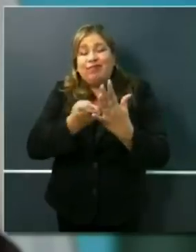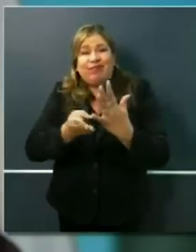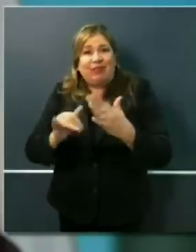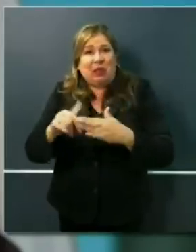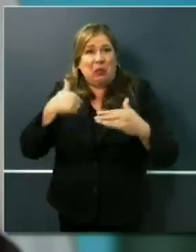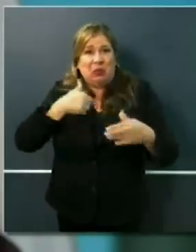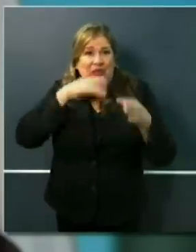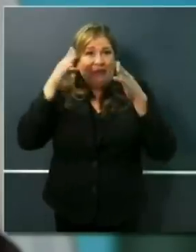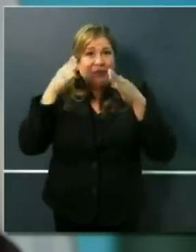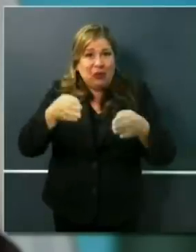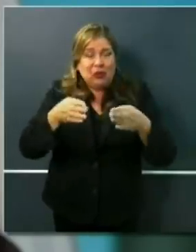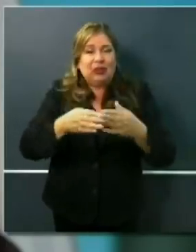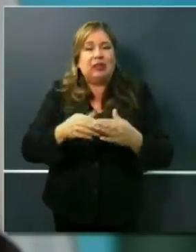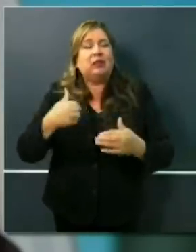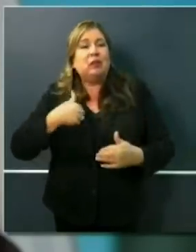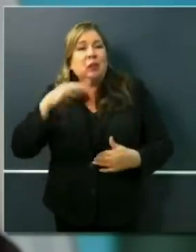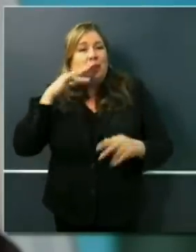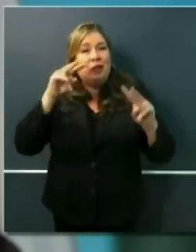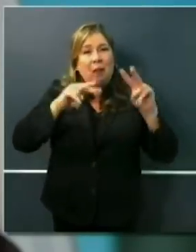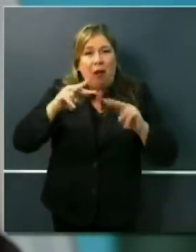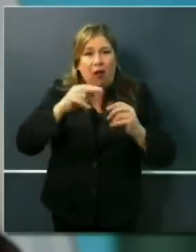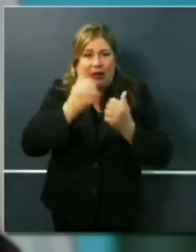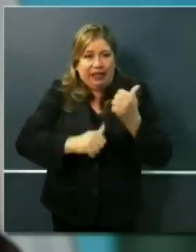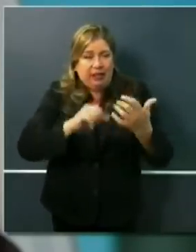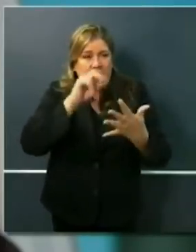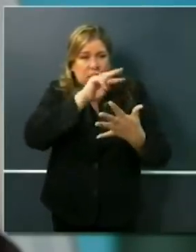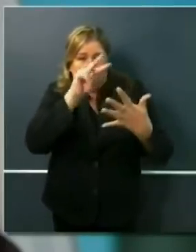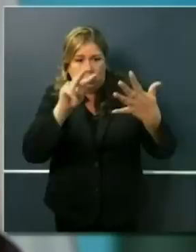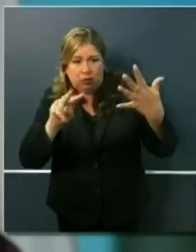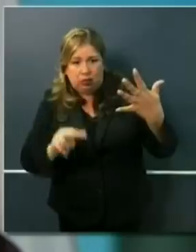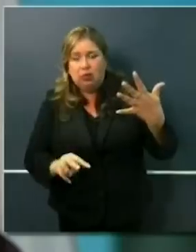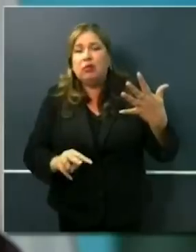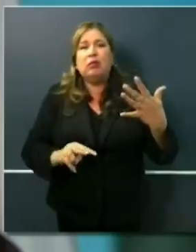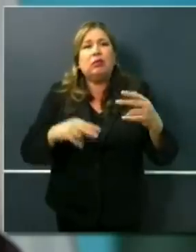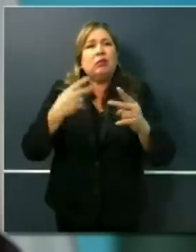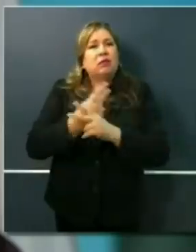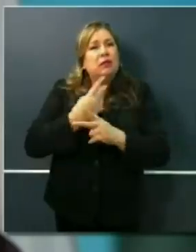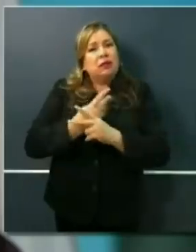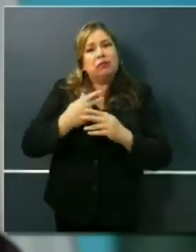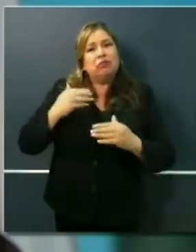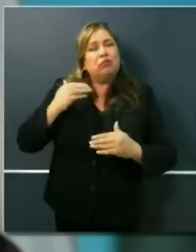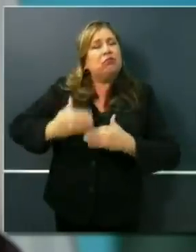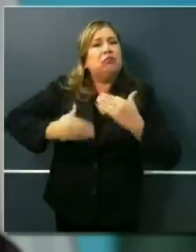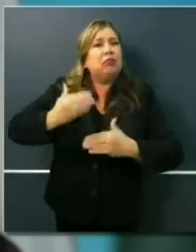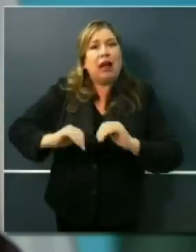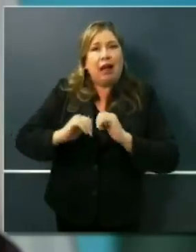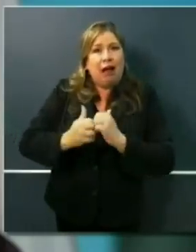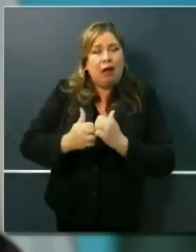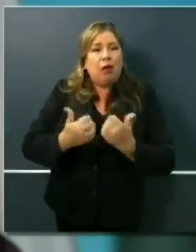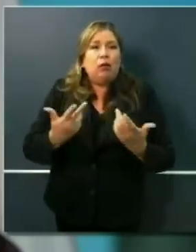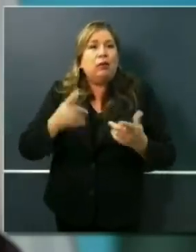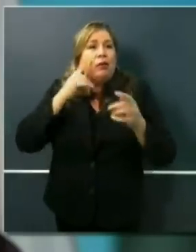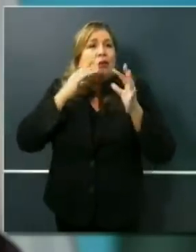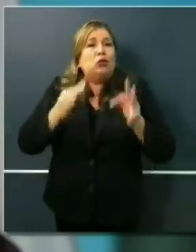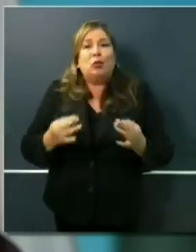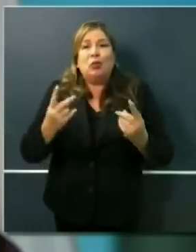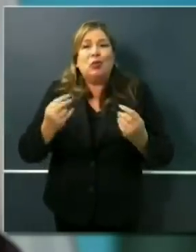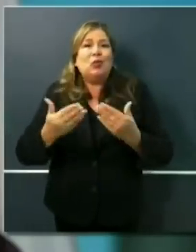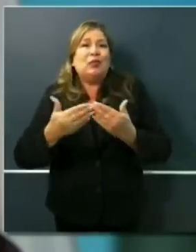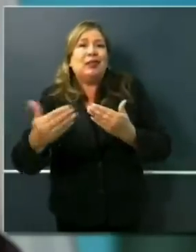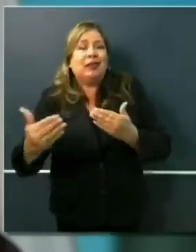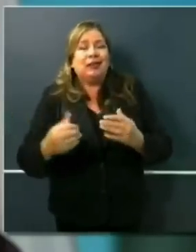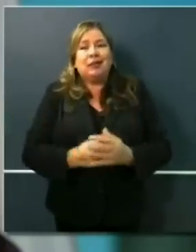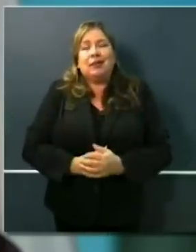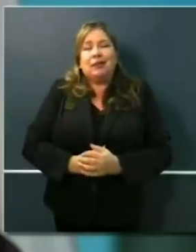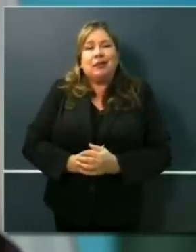that we will monitor and that we will process as we make the determination through this process of